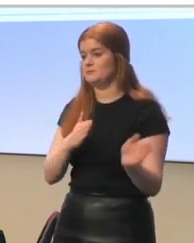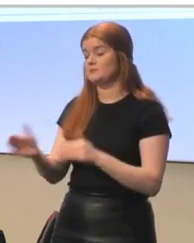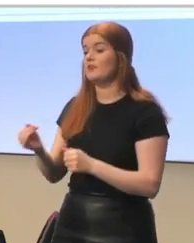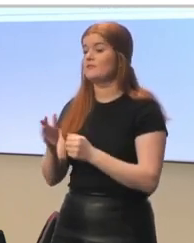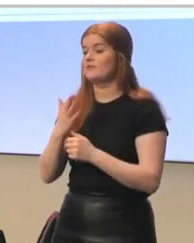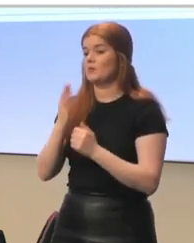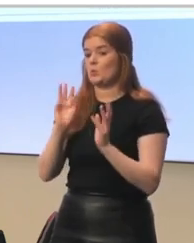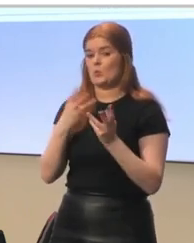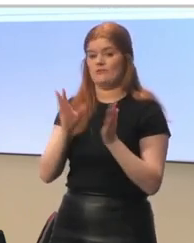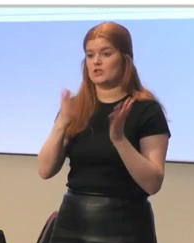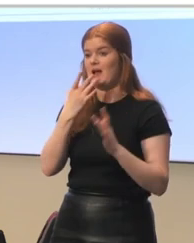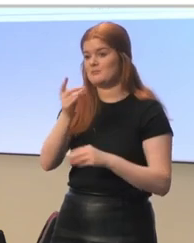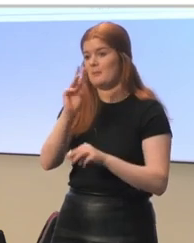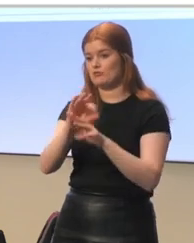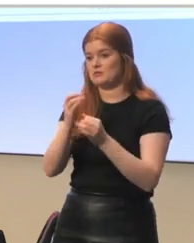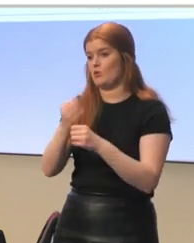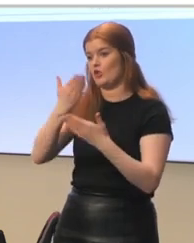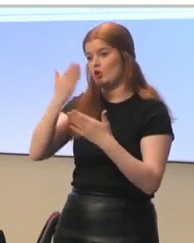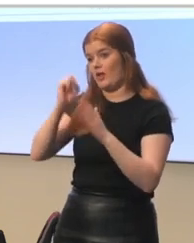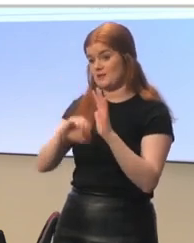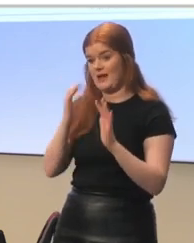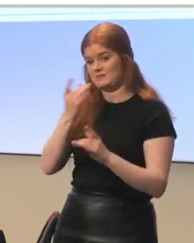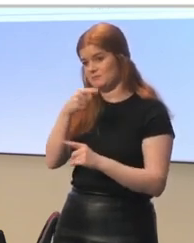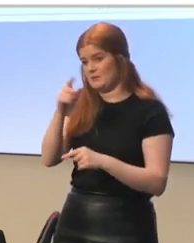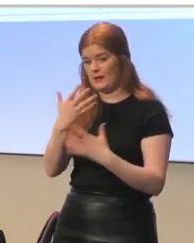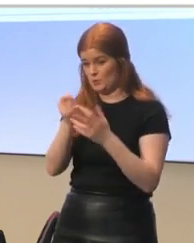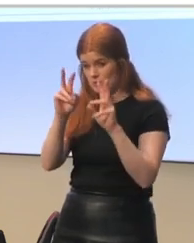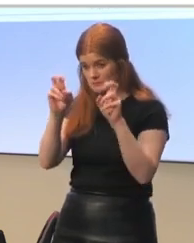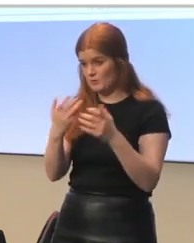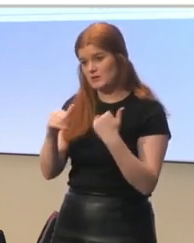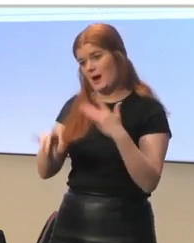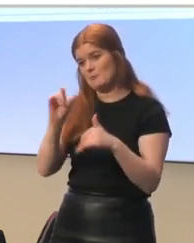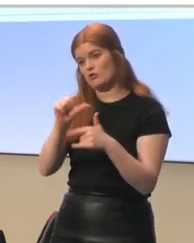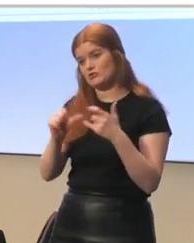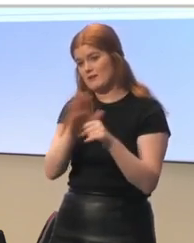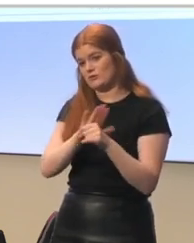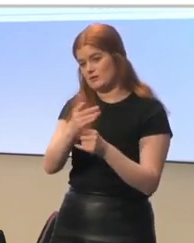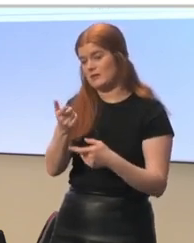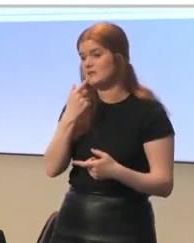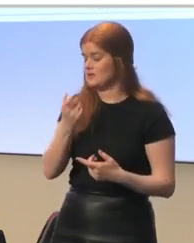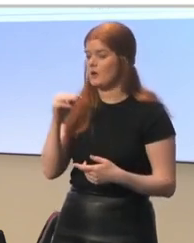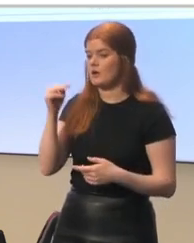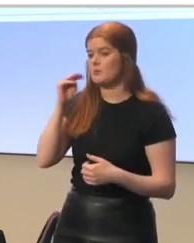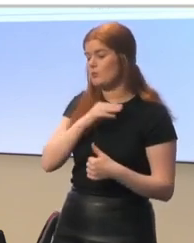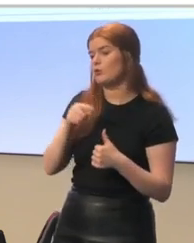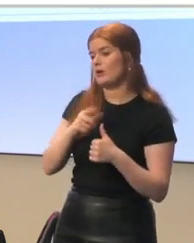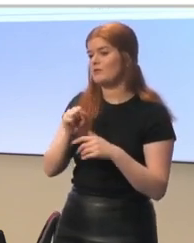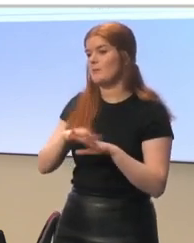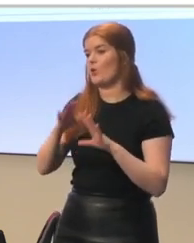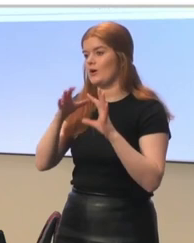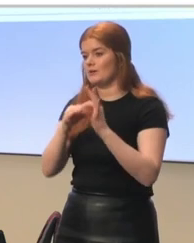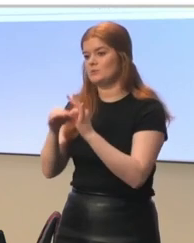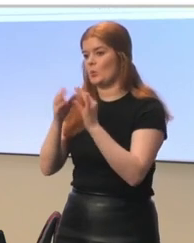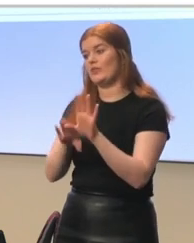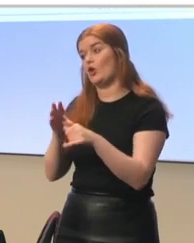learning loss, and we asked them to define the priority areas, they said it's important that there's more collaboration